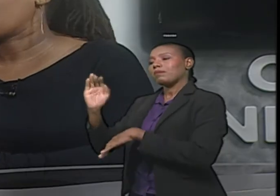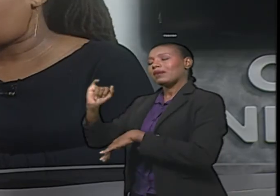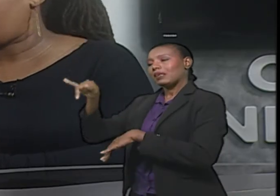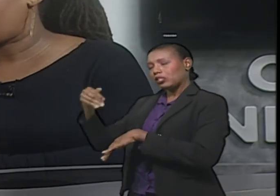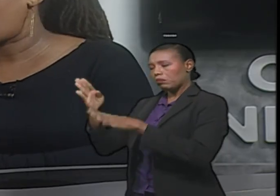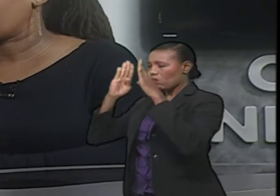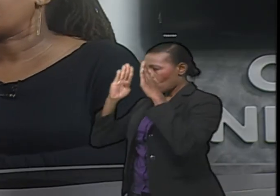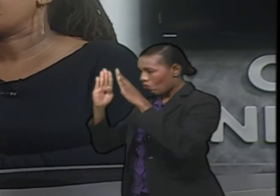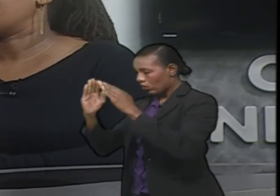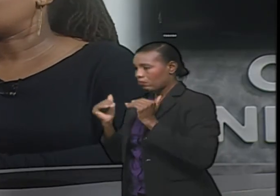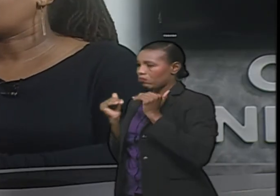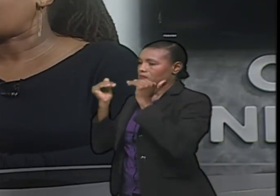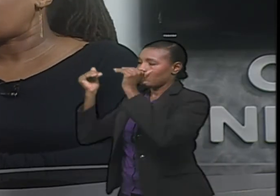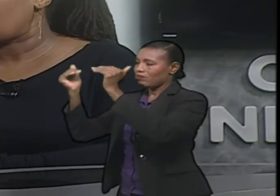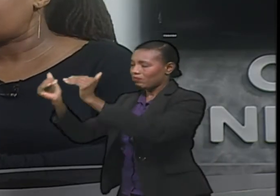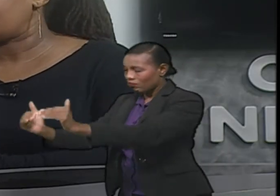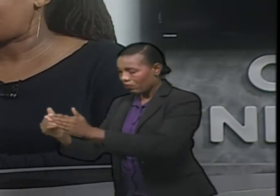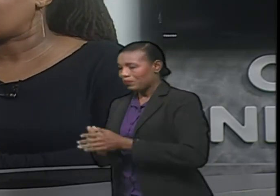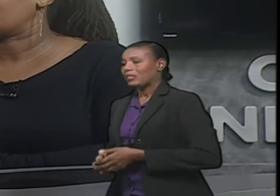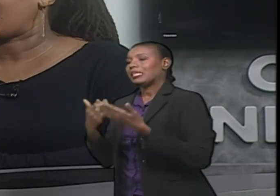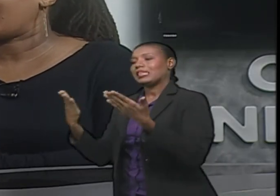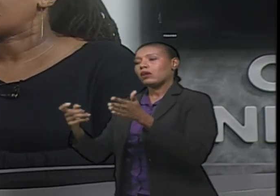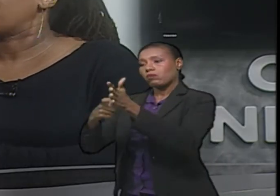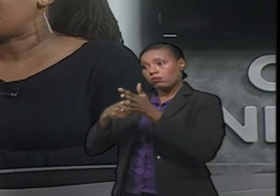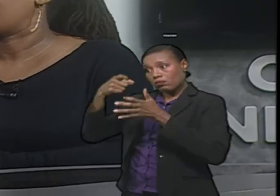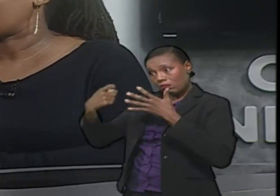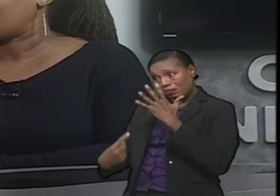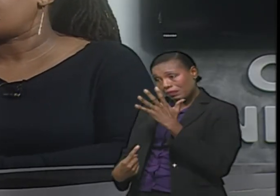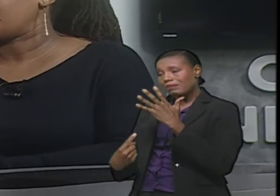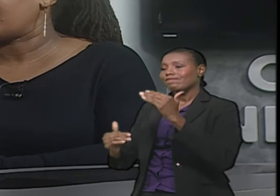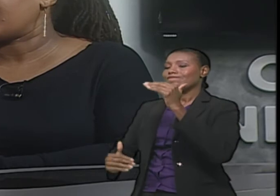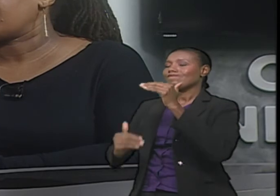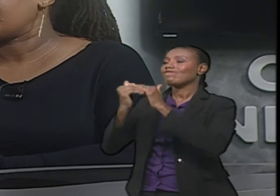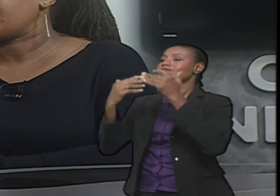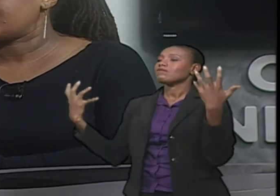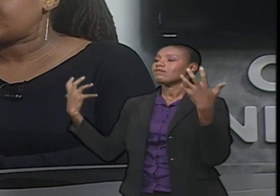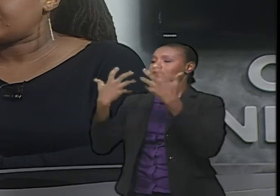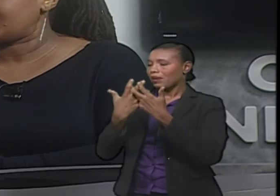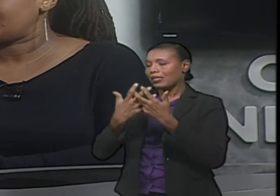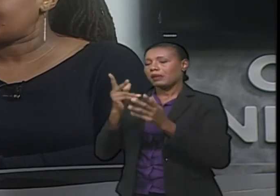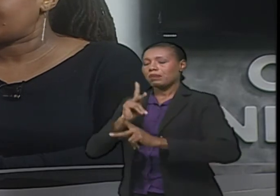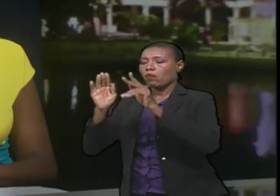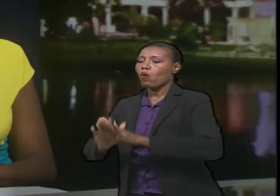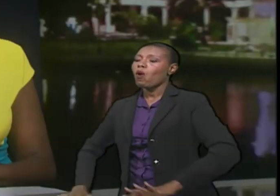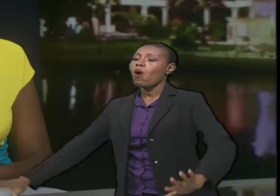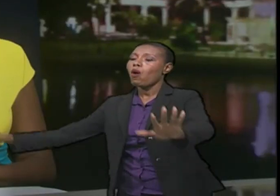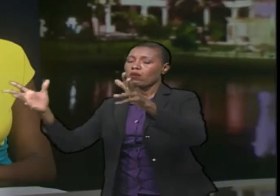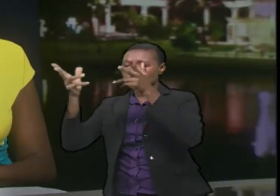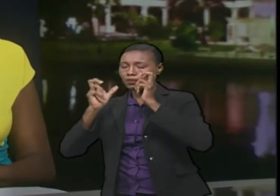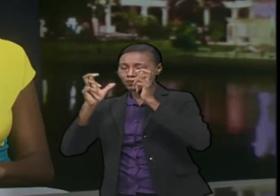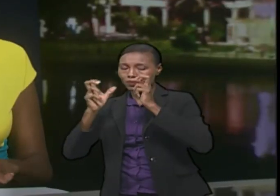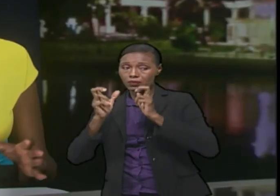on going forward is just upholding standards and making that clear to the public. And I'm hoping you'll be discussing as